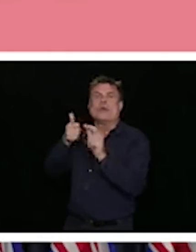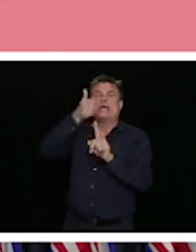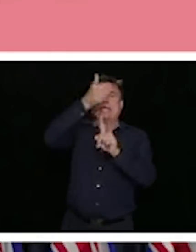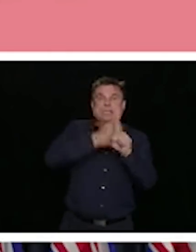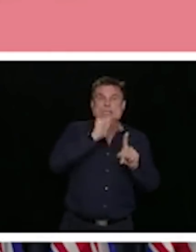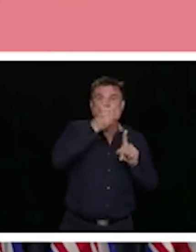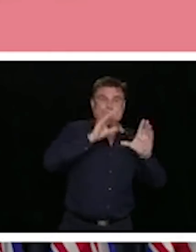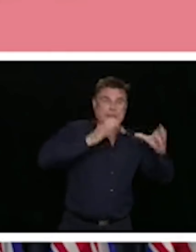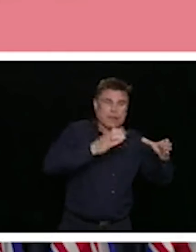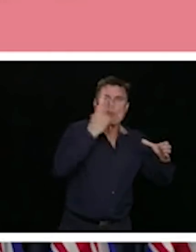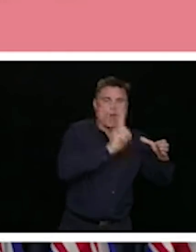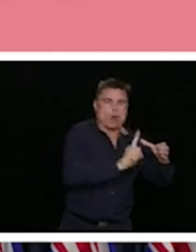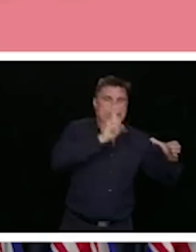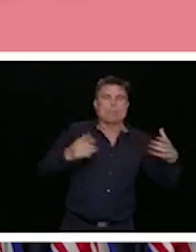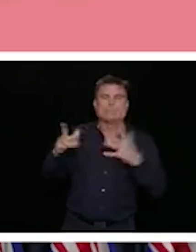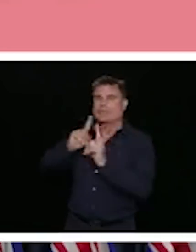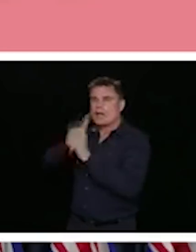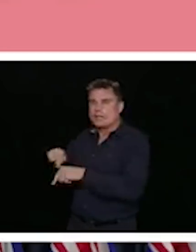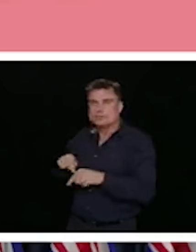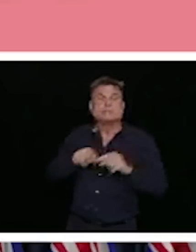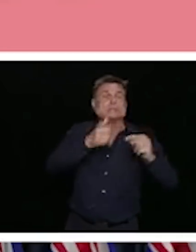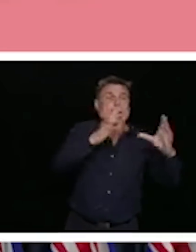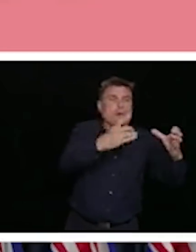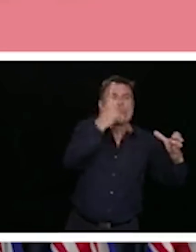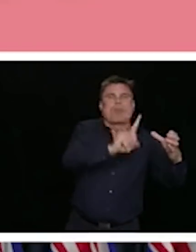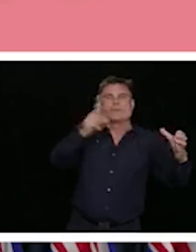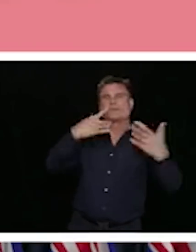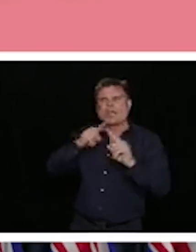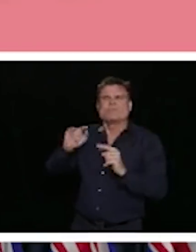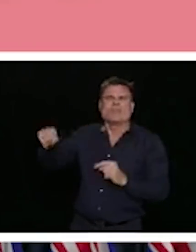This included people from all areas of British Columbia.